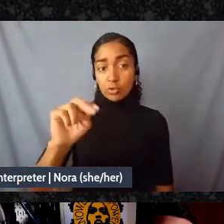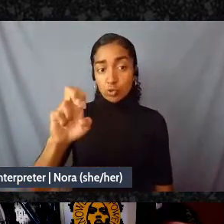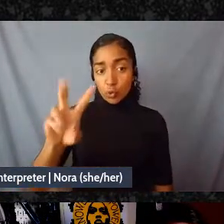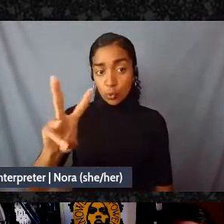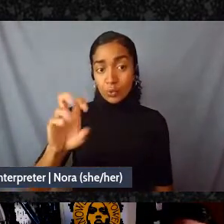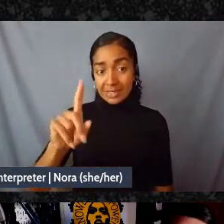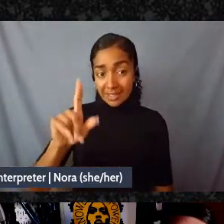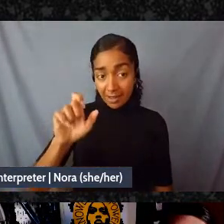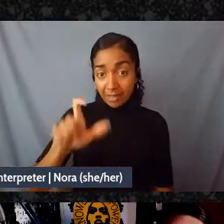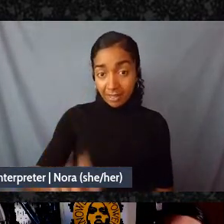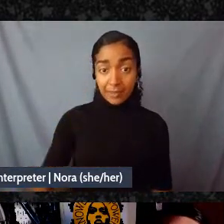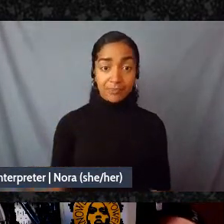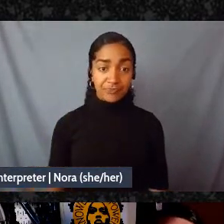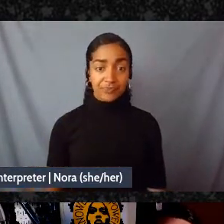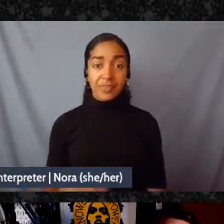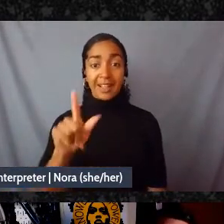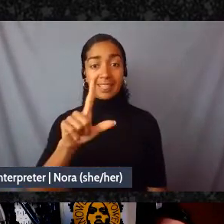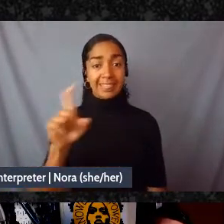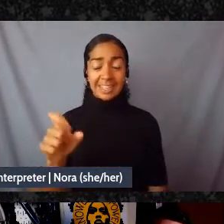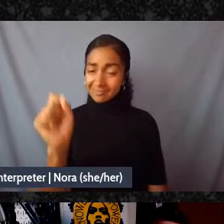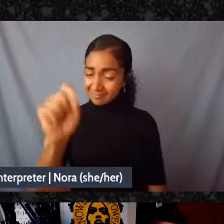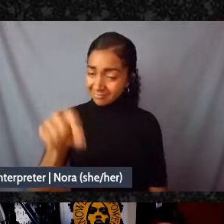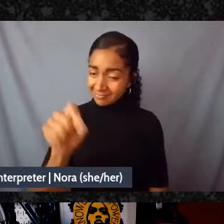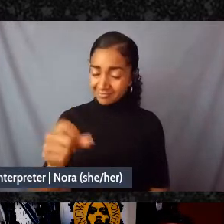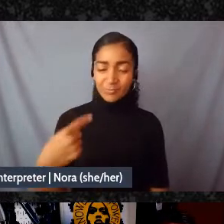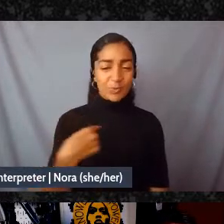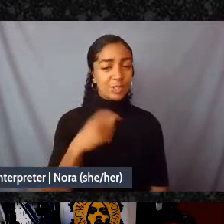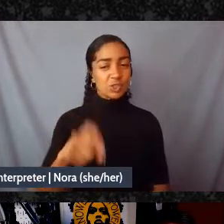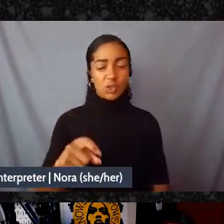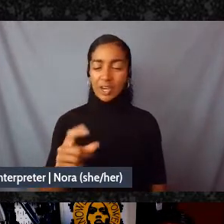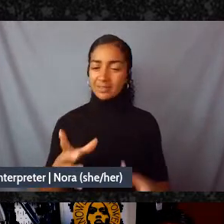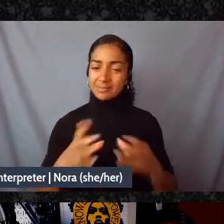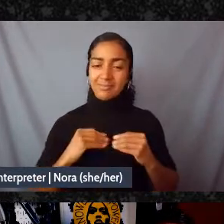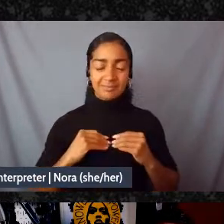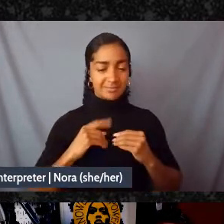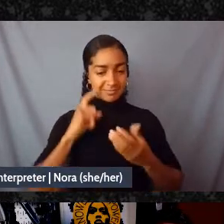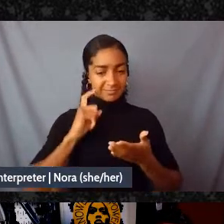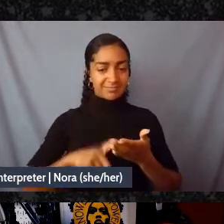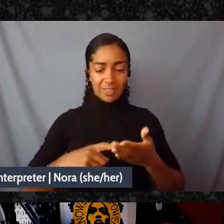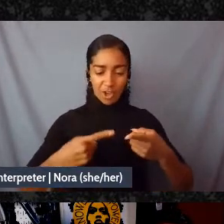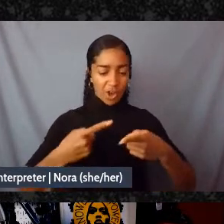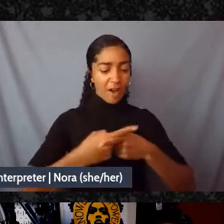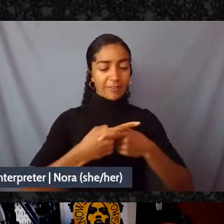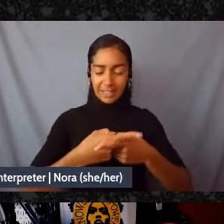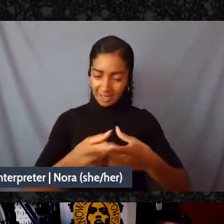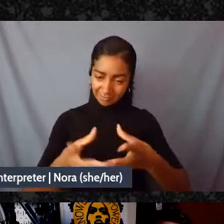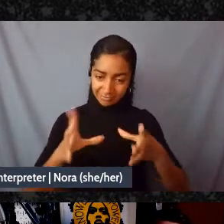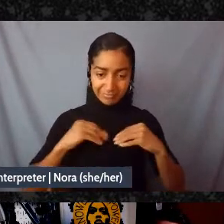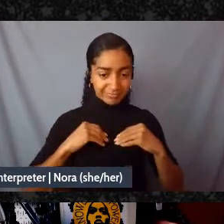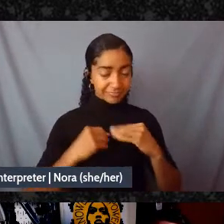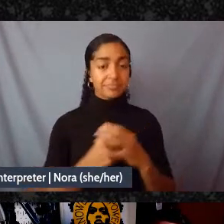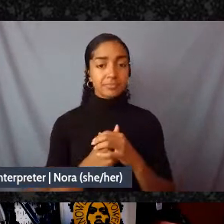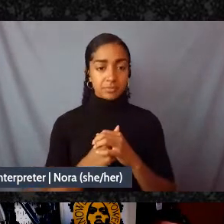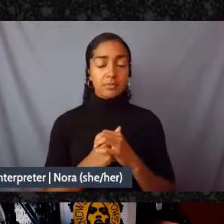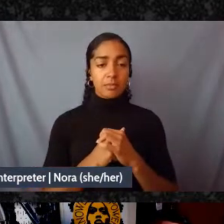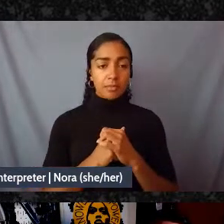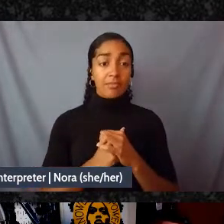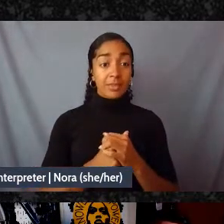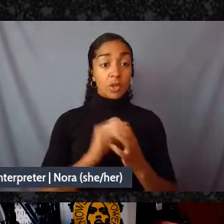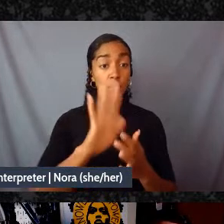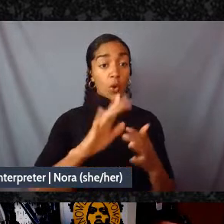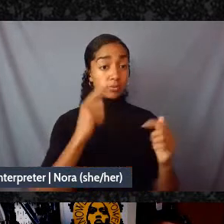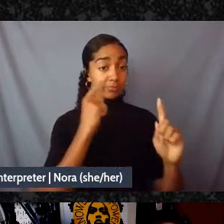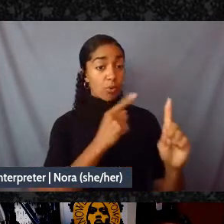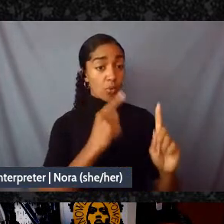yeah let's let's embrace the conflict those points that you brought up Naomi were very